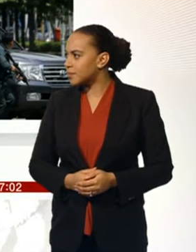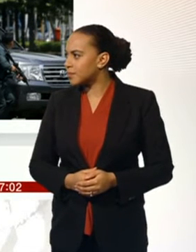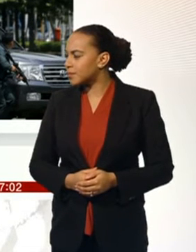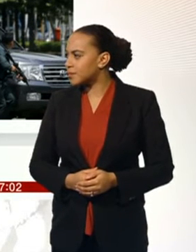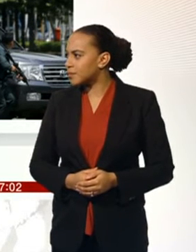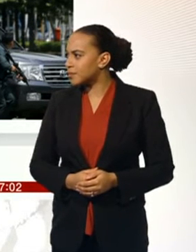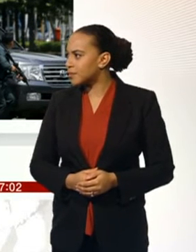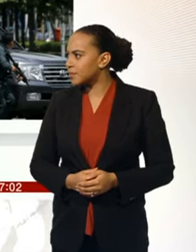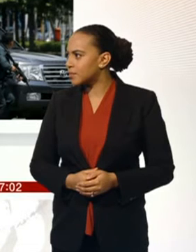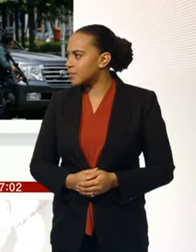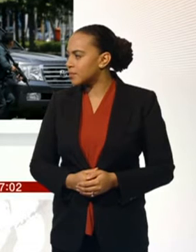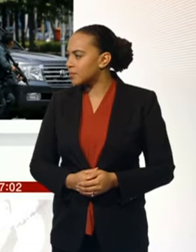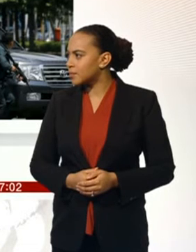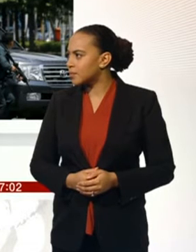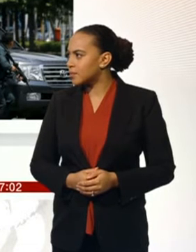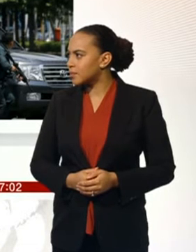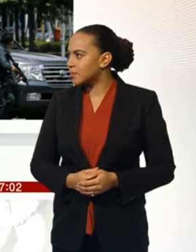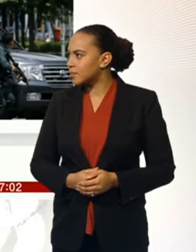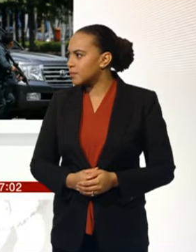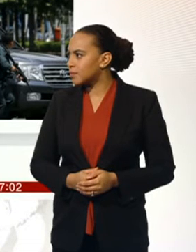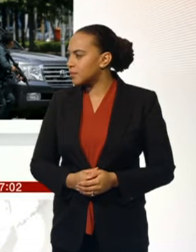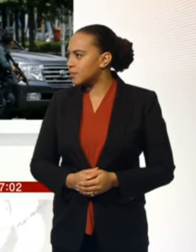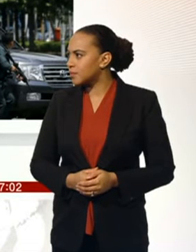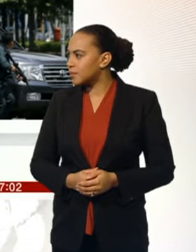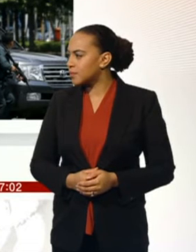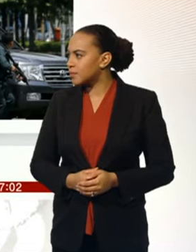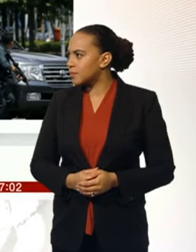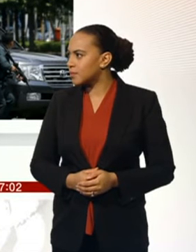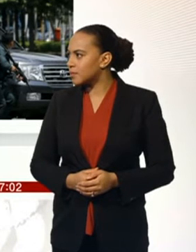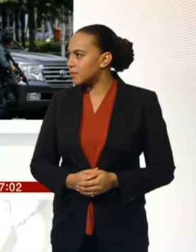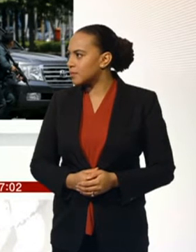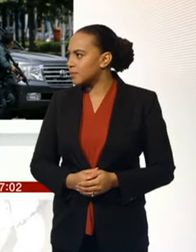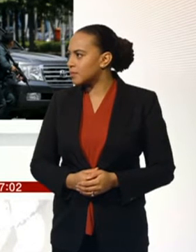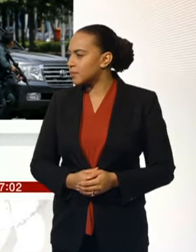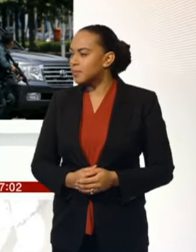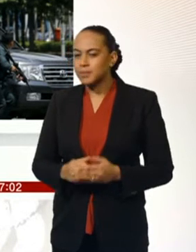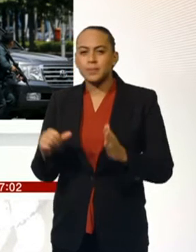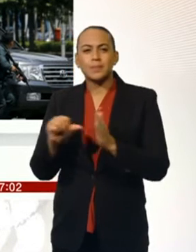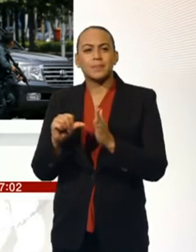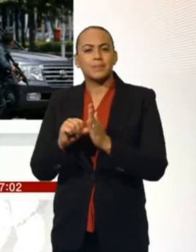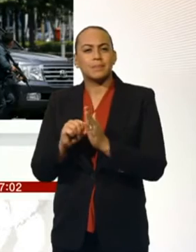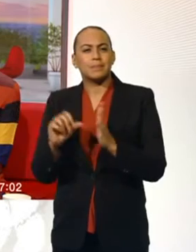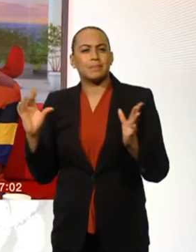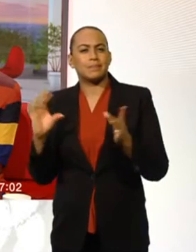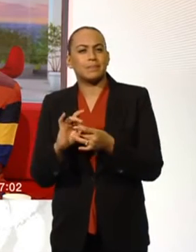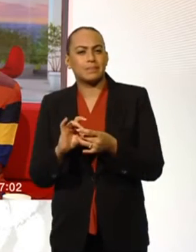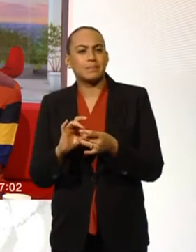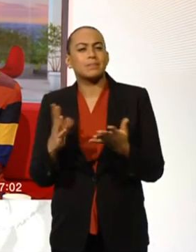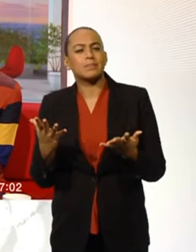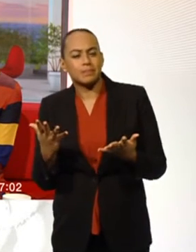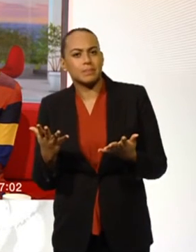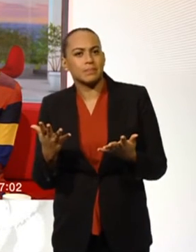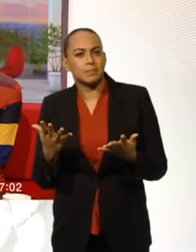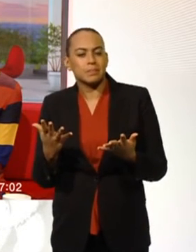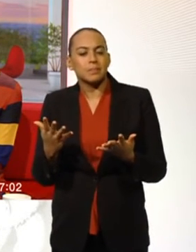Hi. Would you like me to describe the scene now and what's going on? What we'll do, we're going to go back to Kiki in just